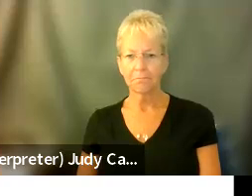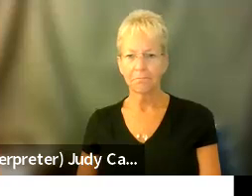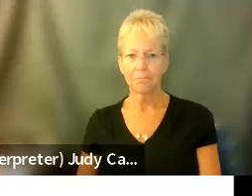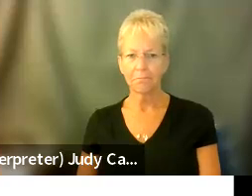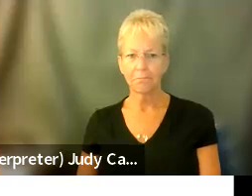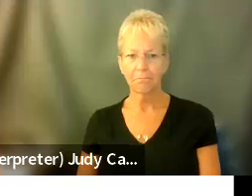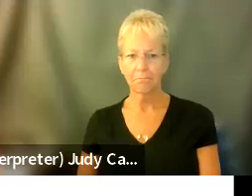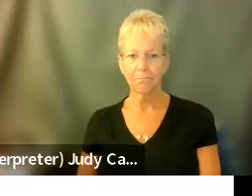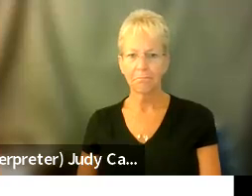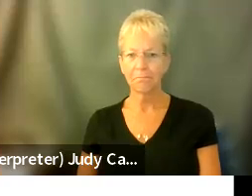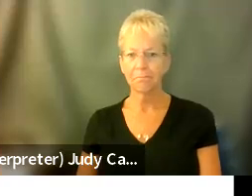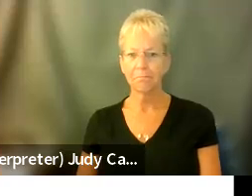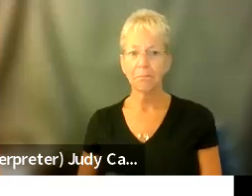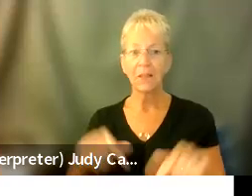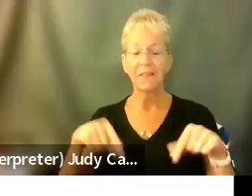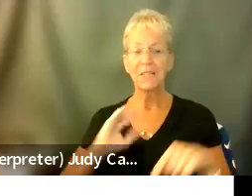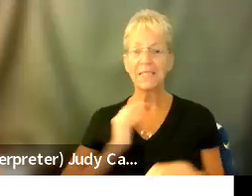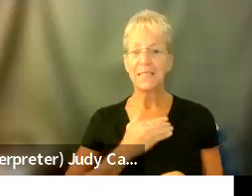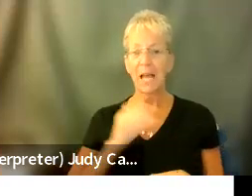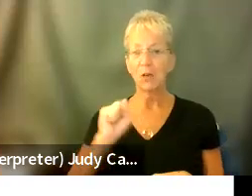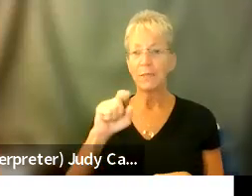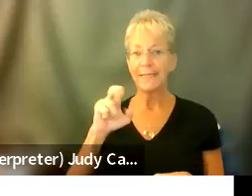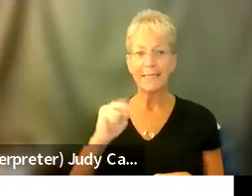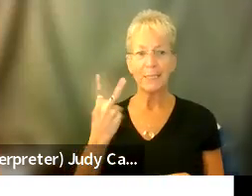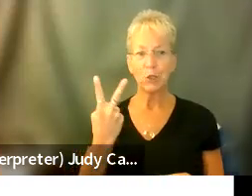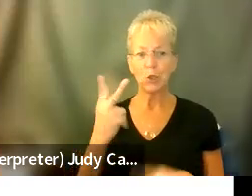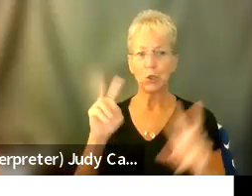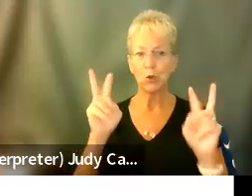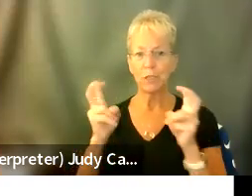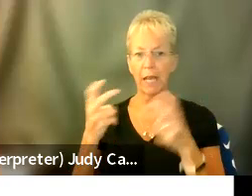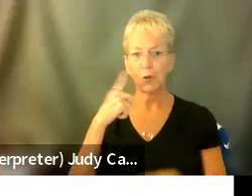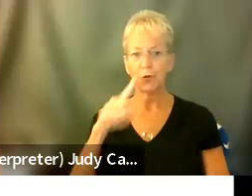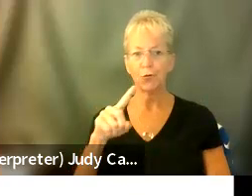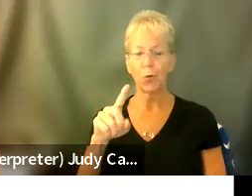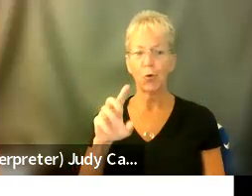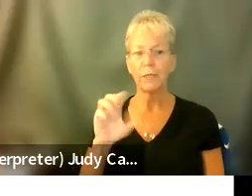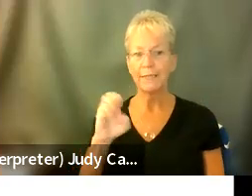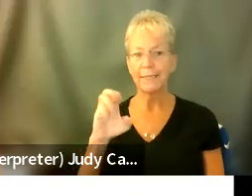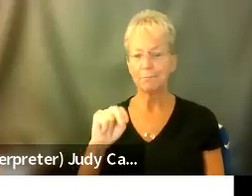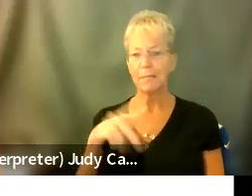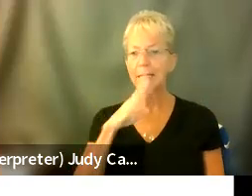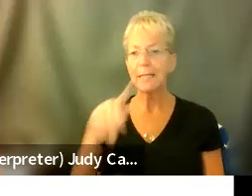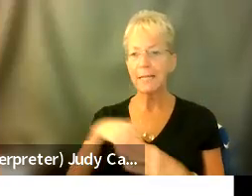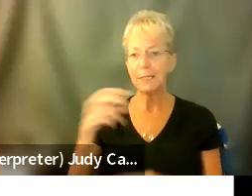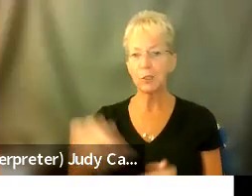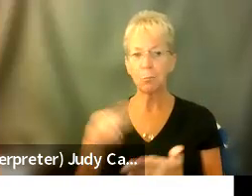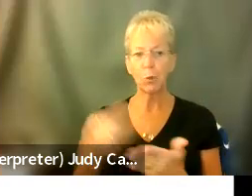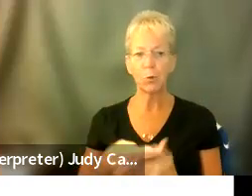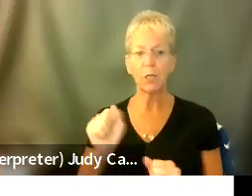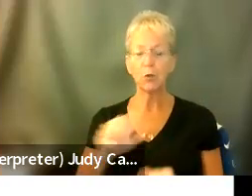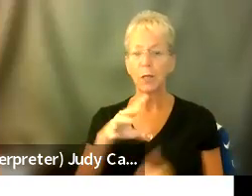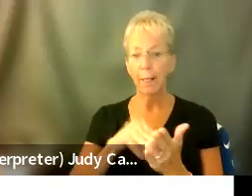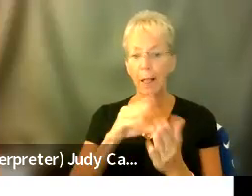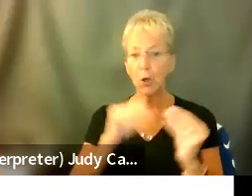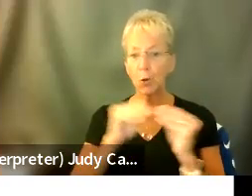This is our Season 2 title for Speaking in Spoons podcast. You can learn more about